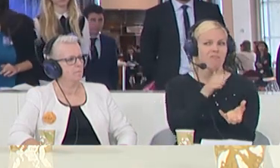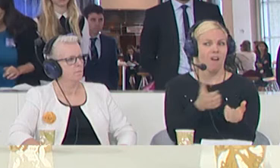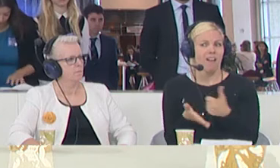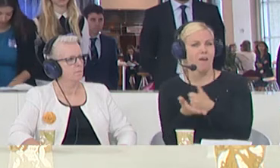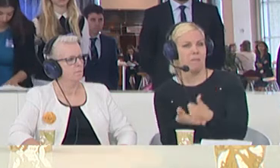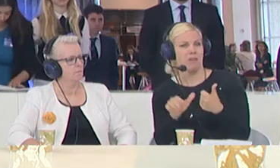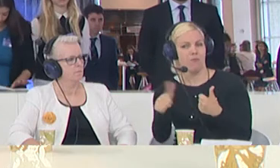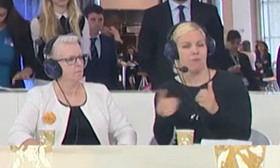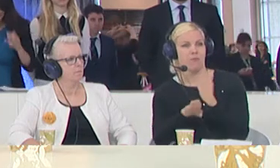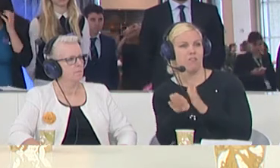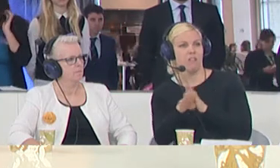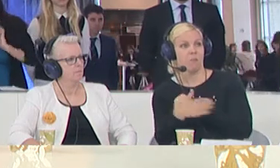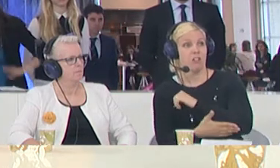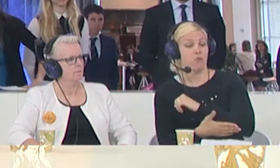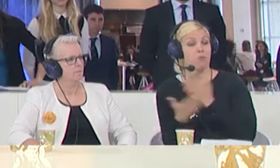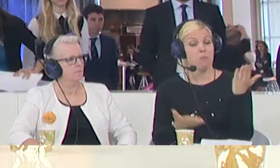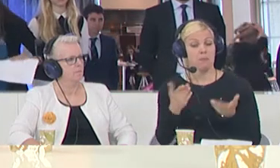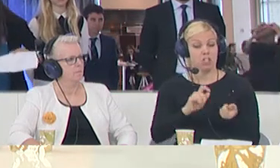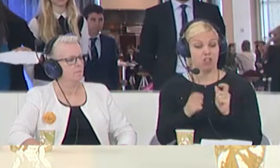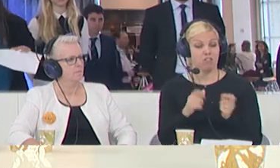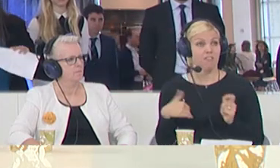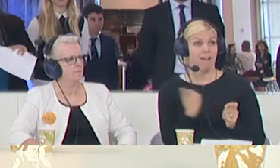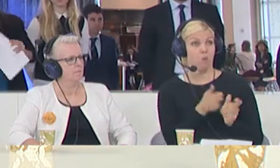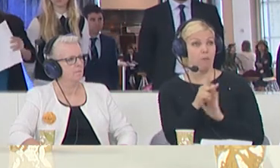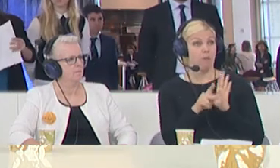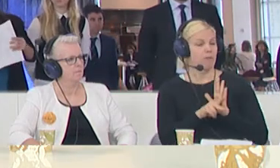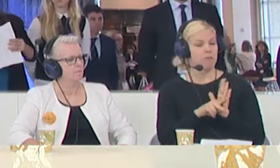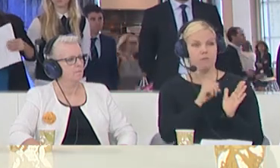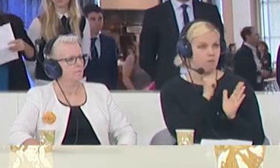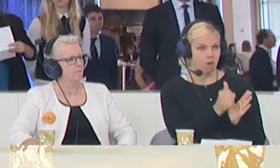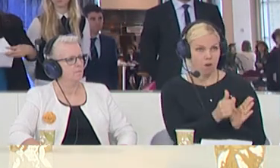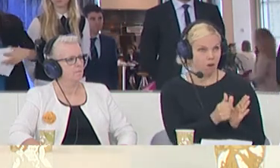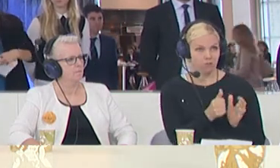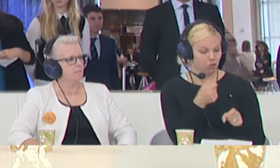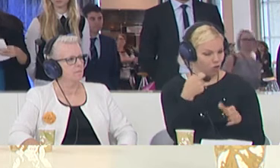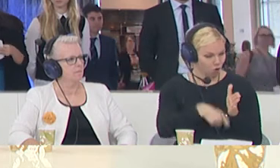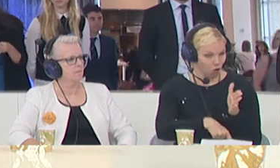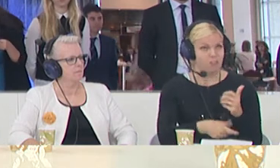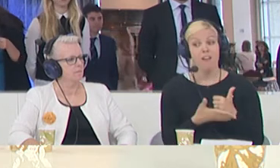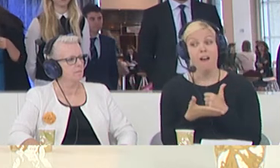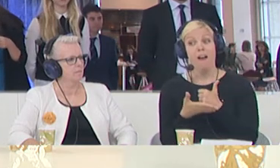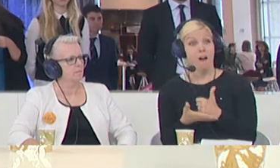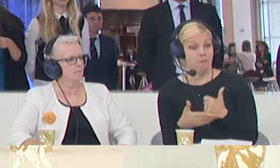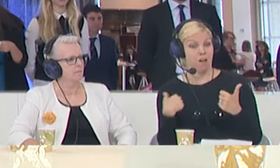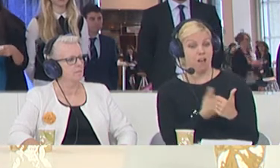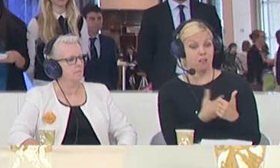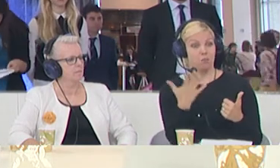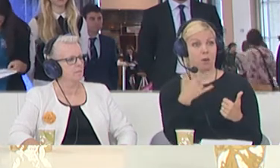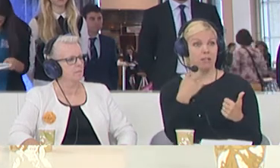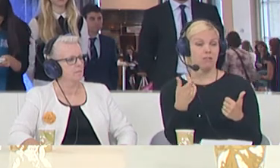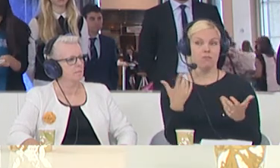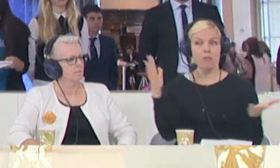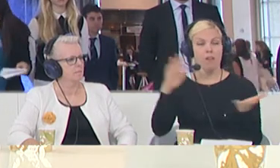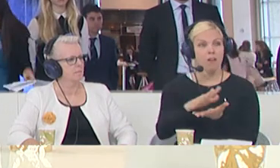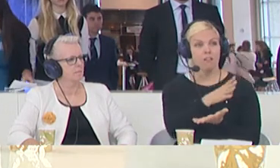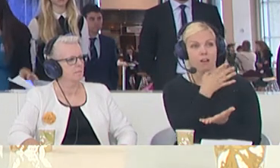cost us anything, maybe. And that would actually probably save us money in terms of agricultural subsidies, for example. But that will